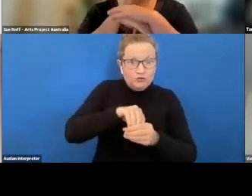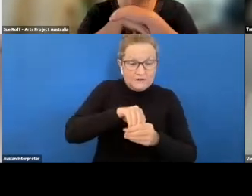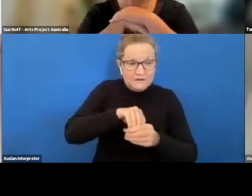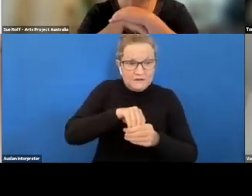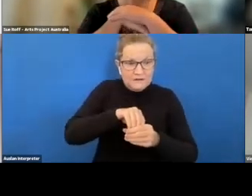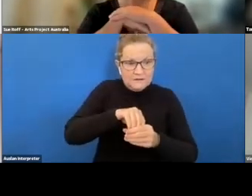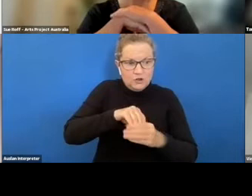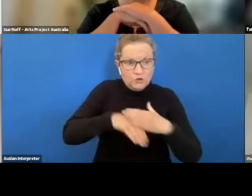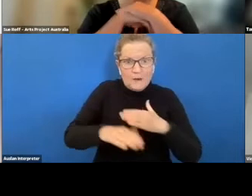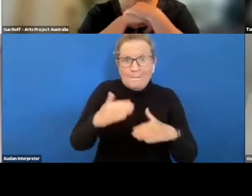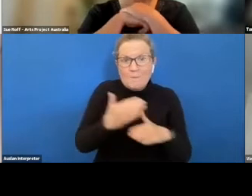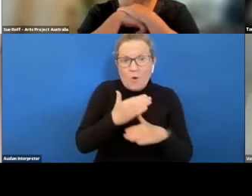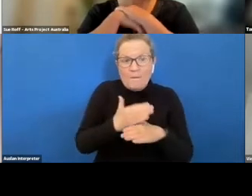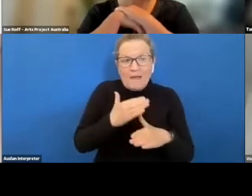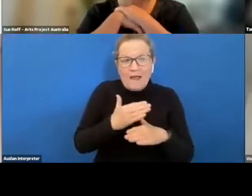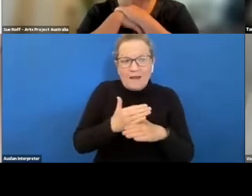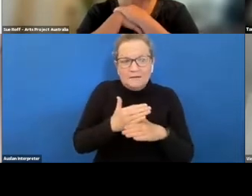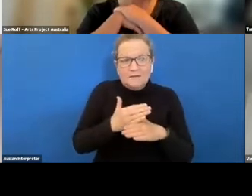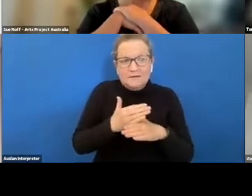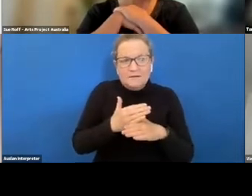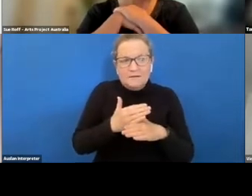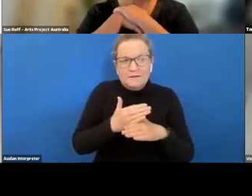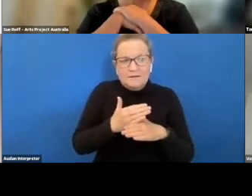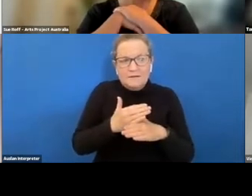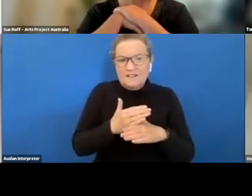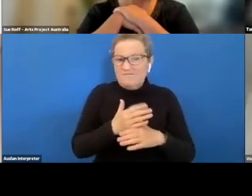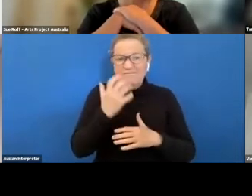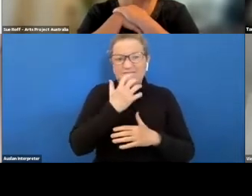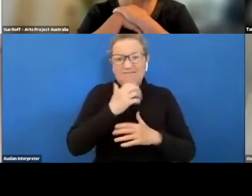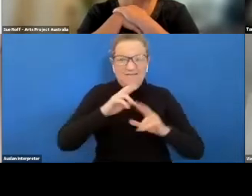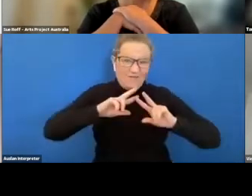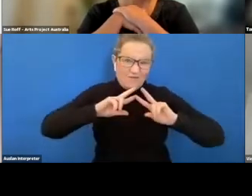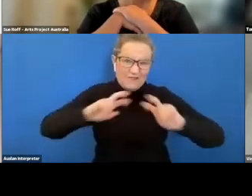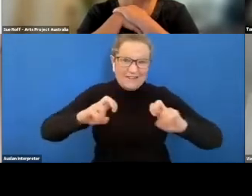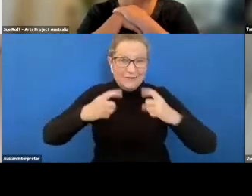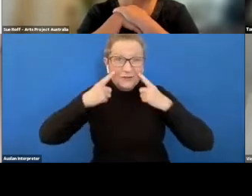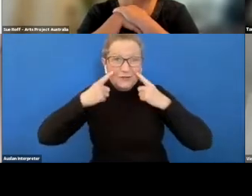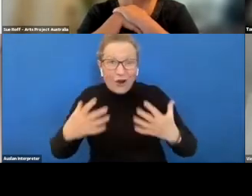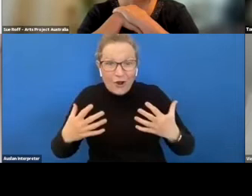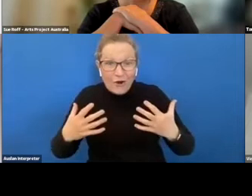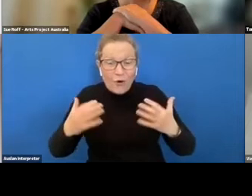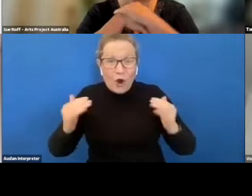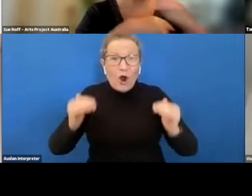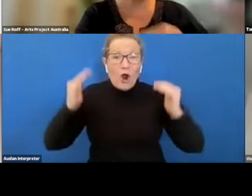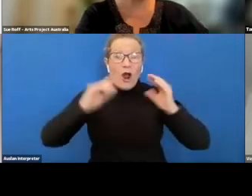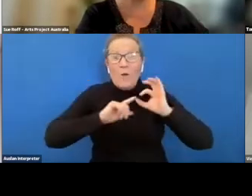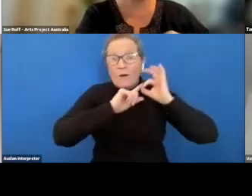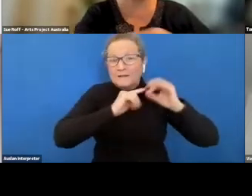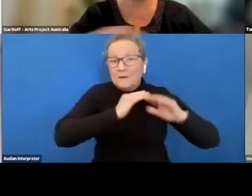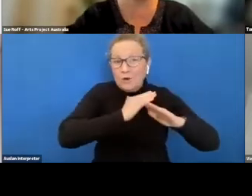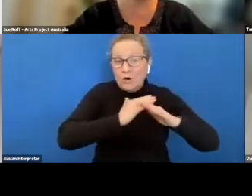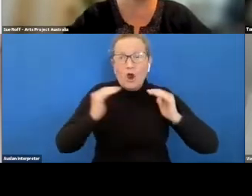it's just proving to be dramatic in most research higher quality work products high dedication